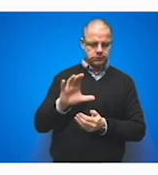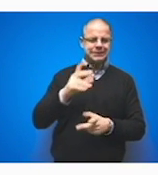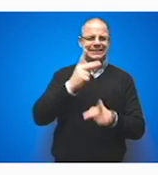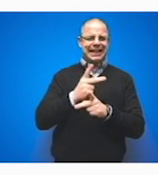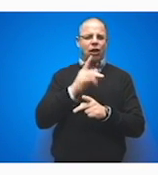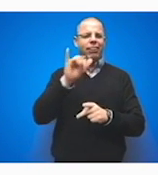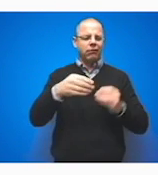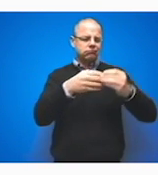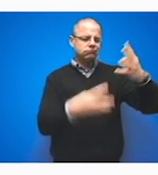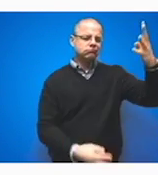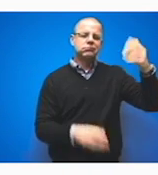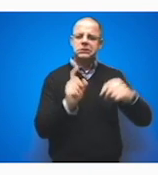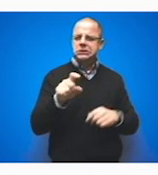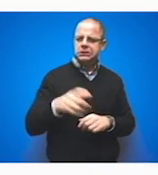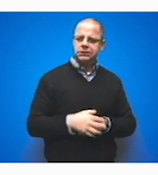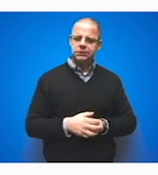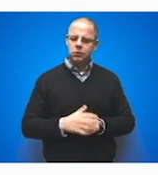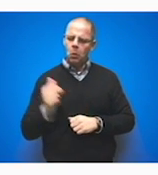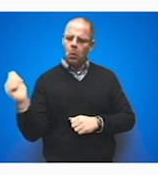Thank